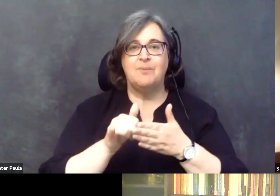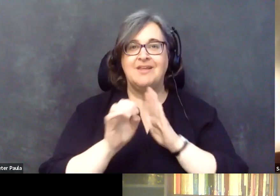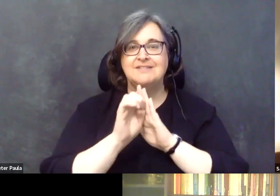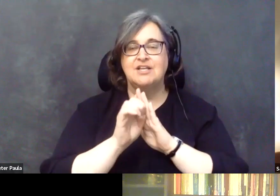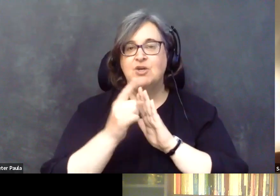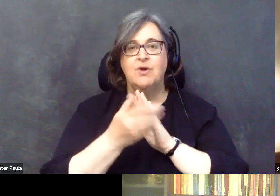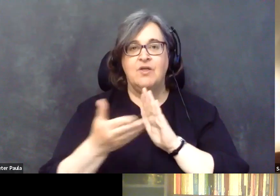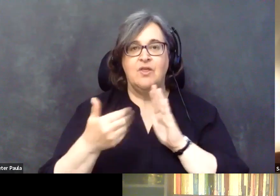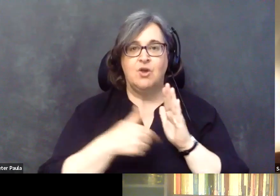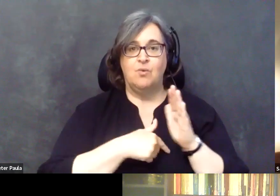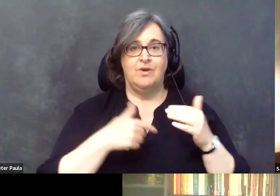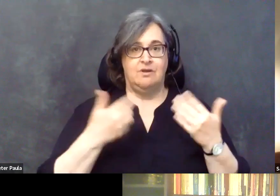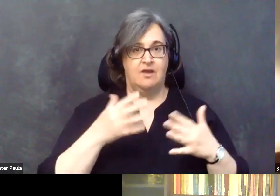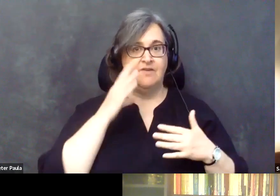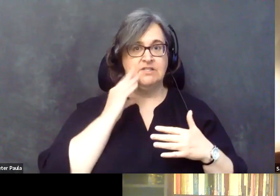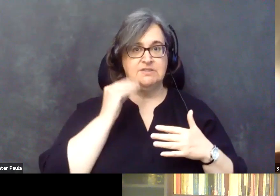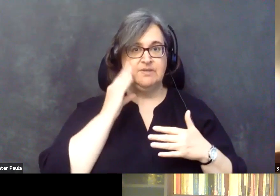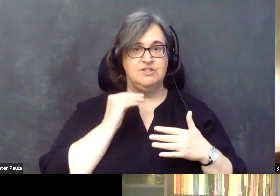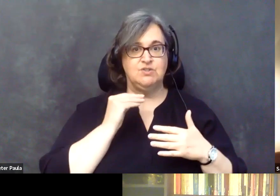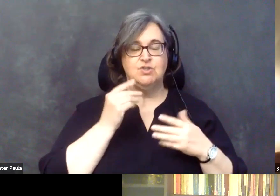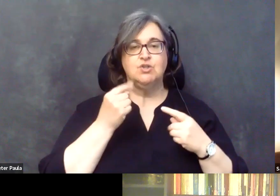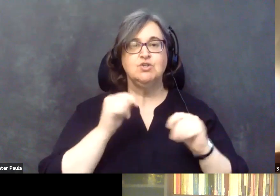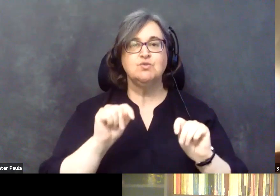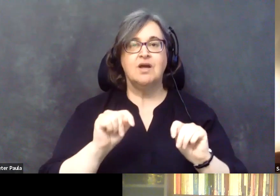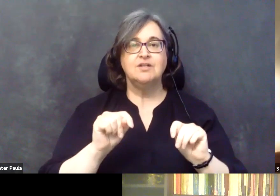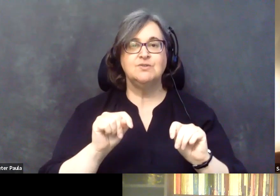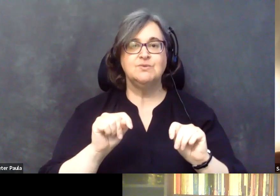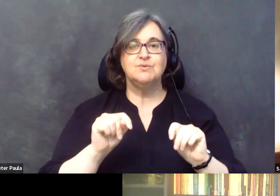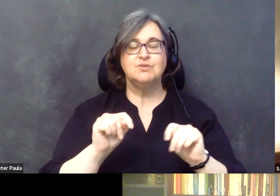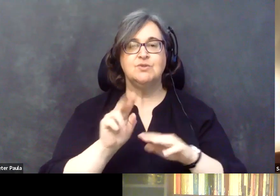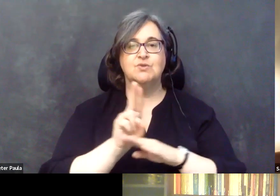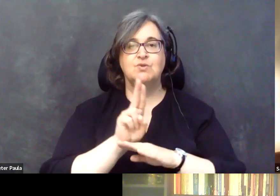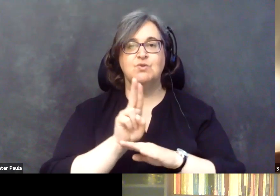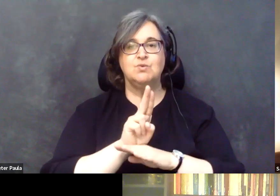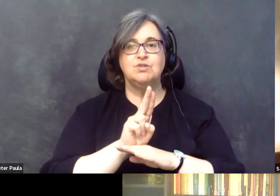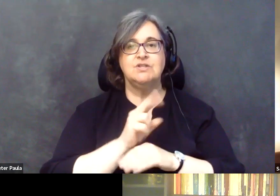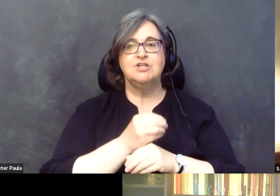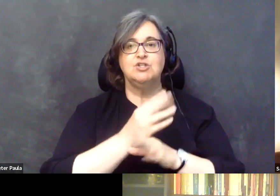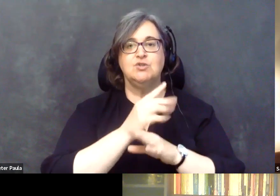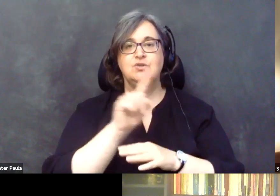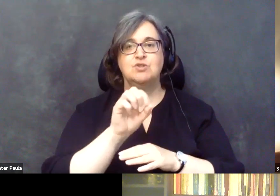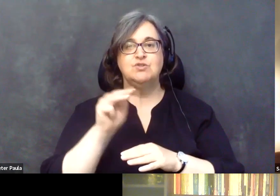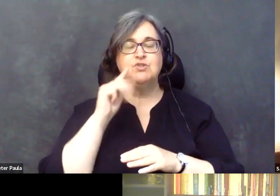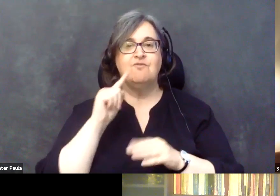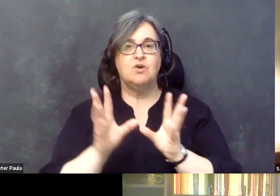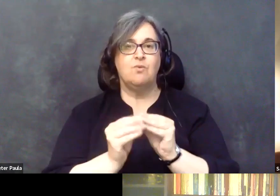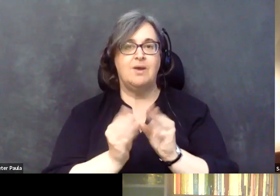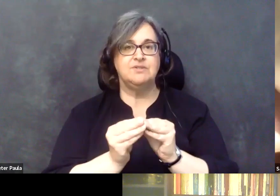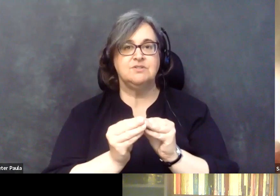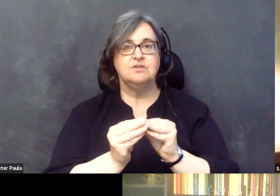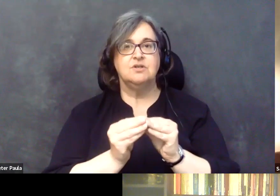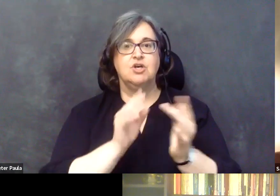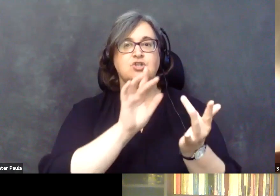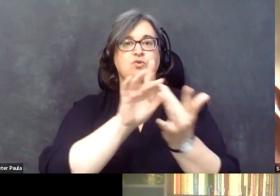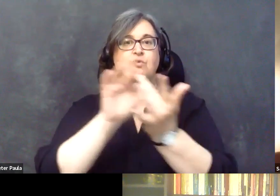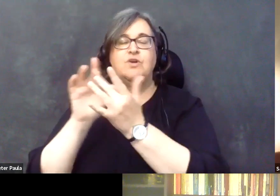one of the things that we have experienced in trying to use this Zoom platform for webinars to reach